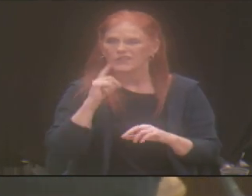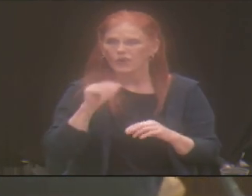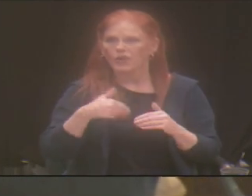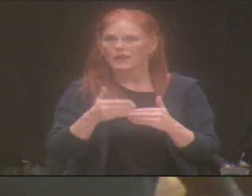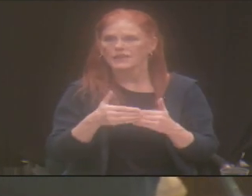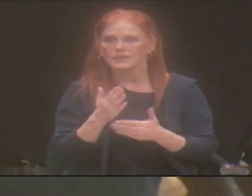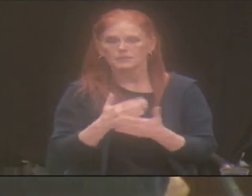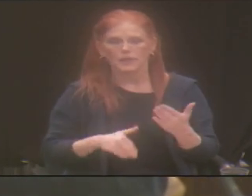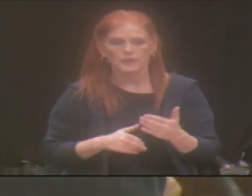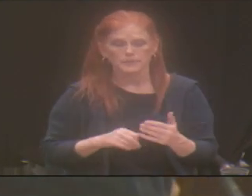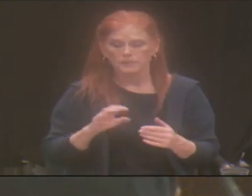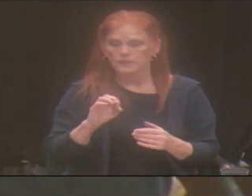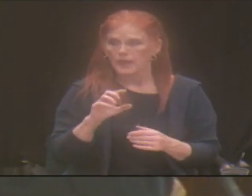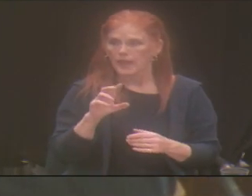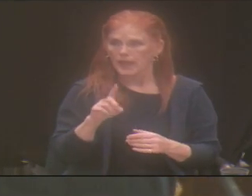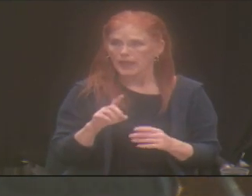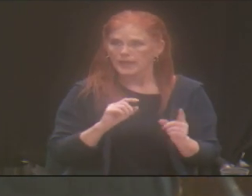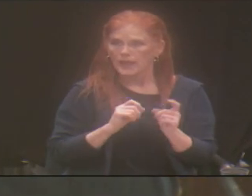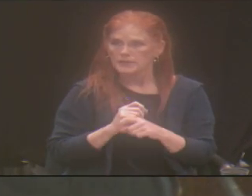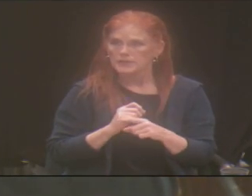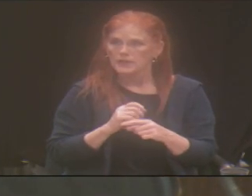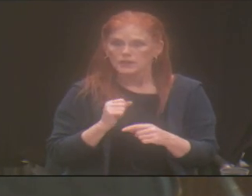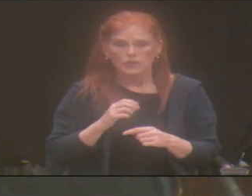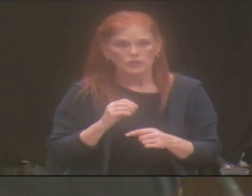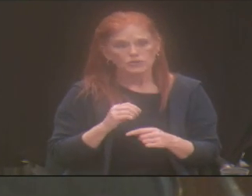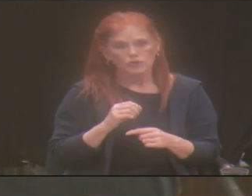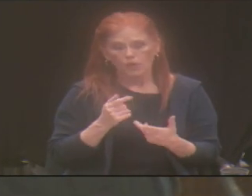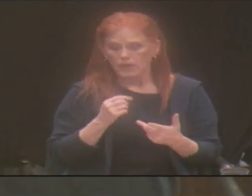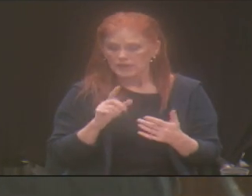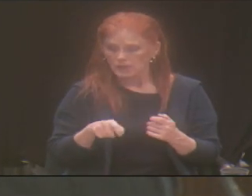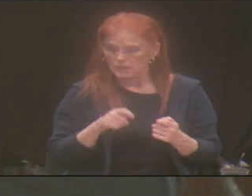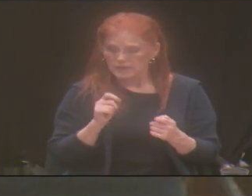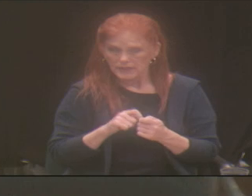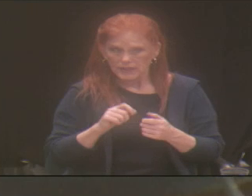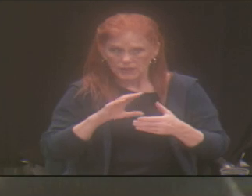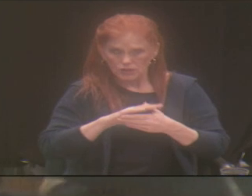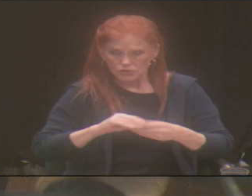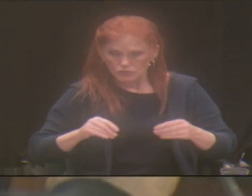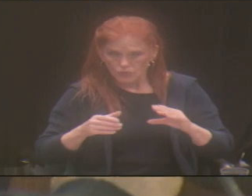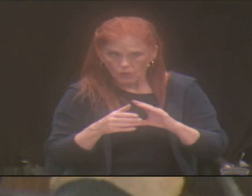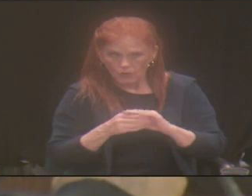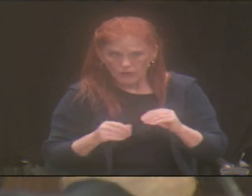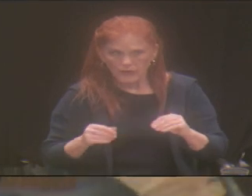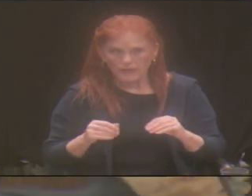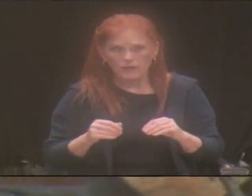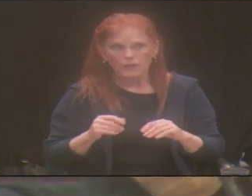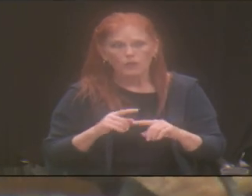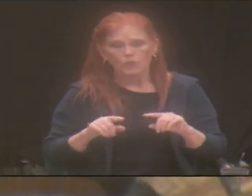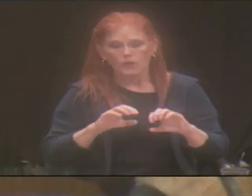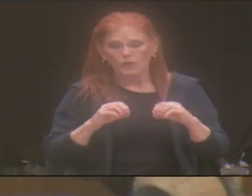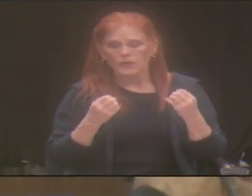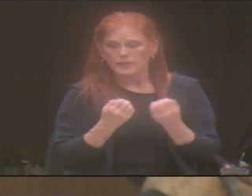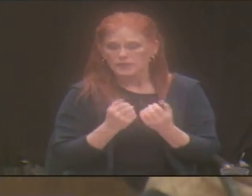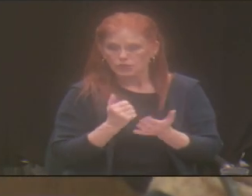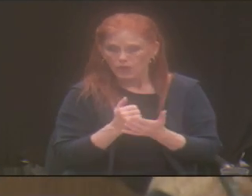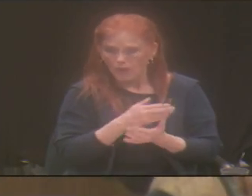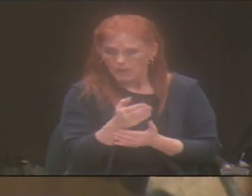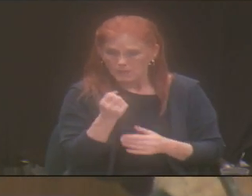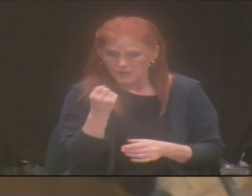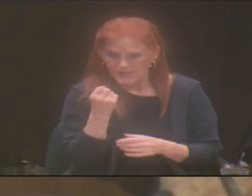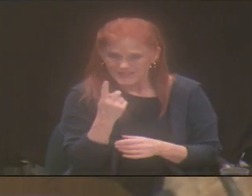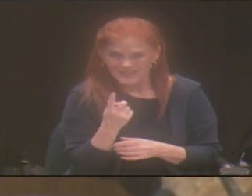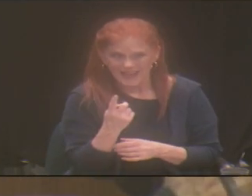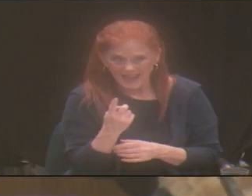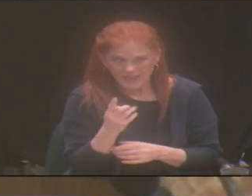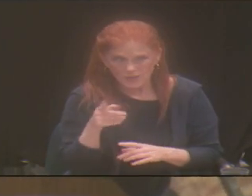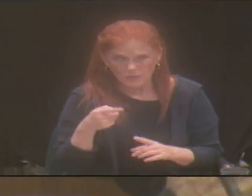organization that there's a particular story attached to them, just to kind of bring that concept to life a little bit more. Is